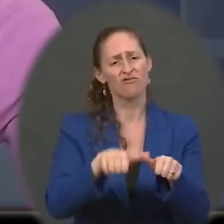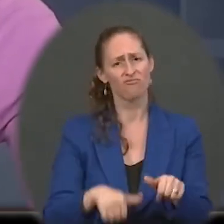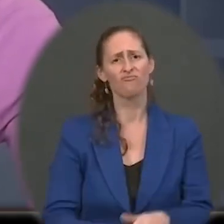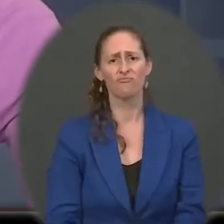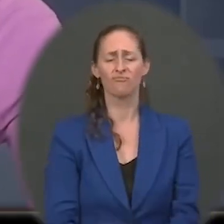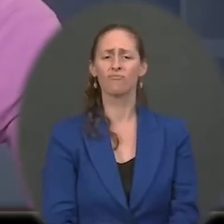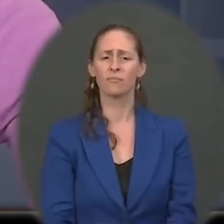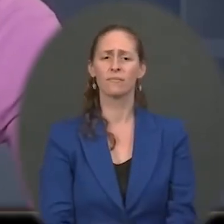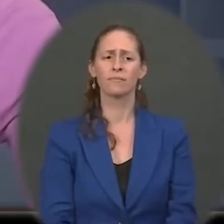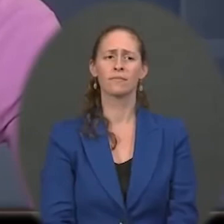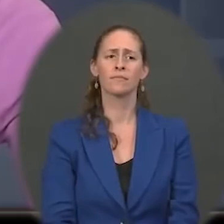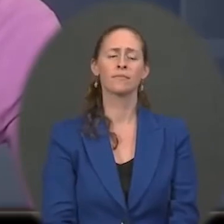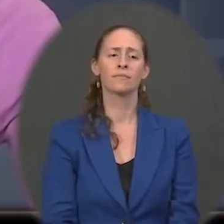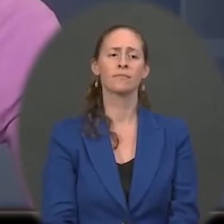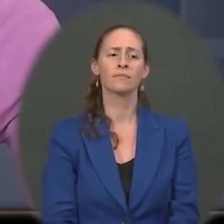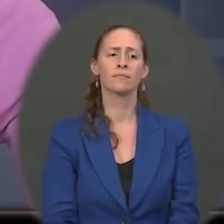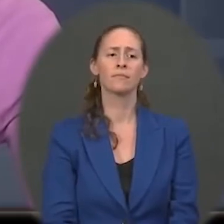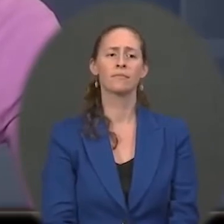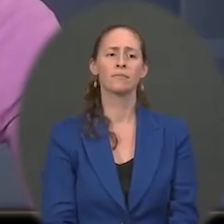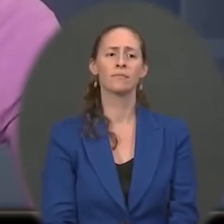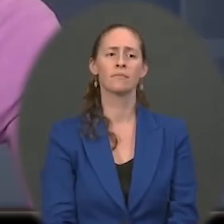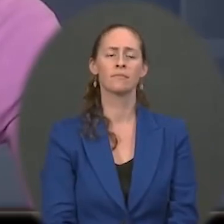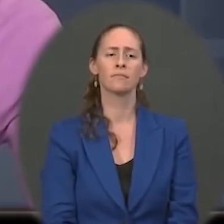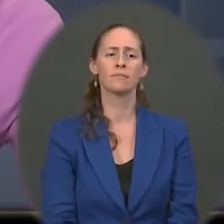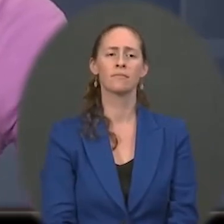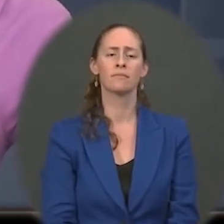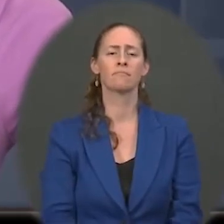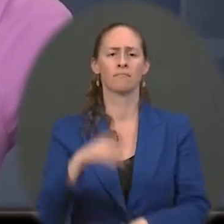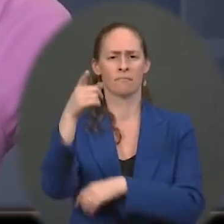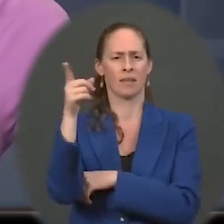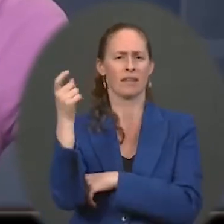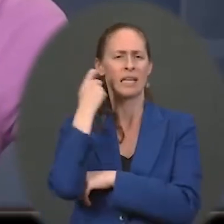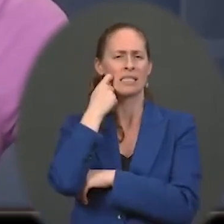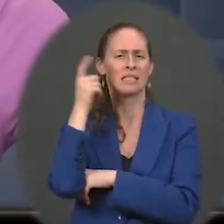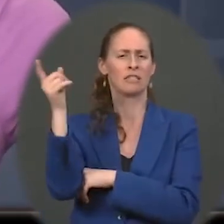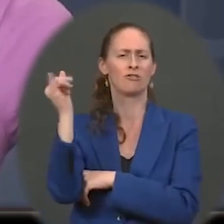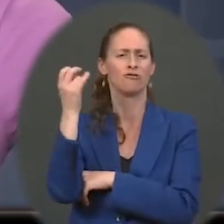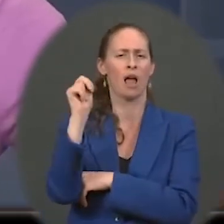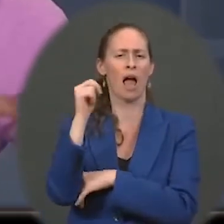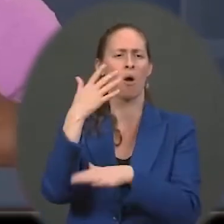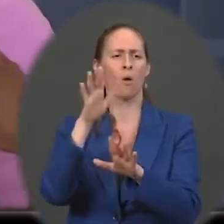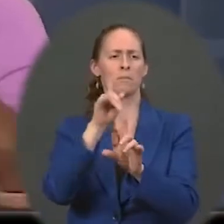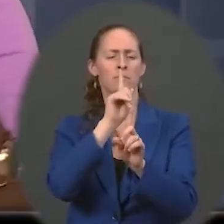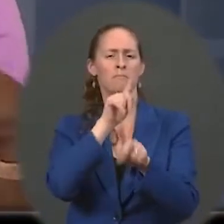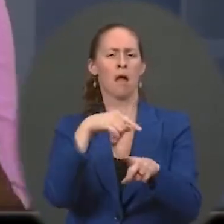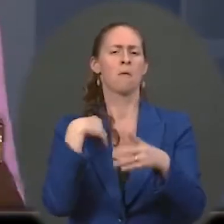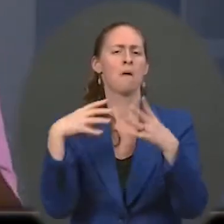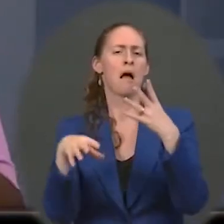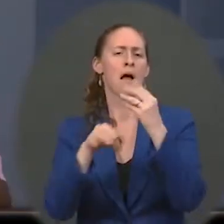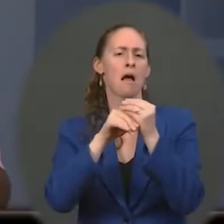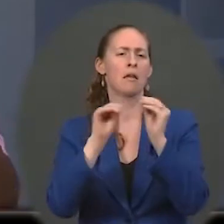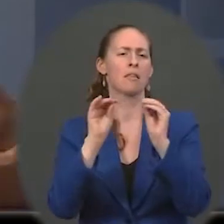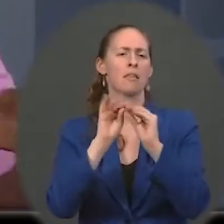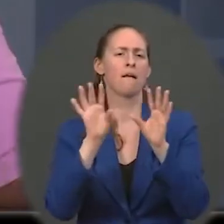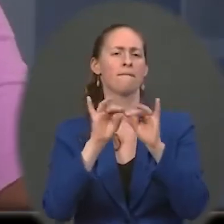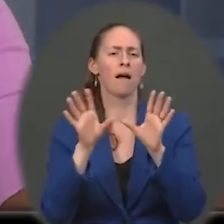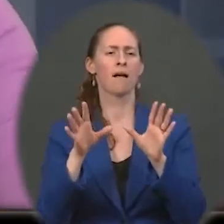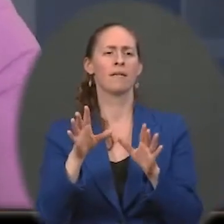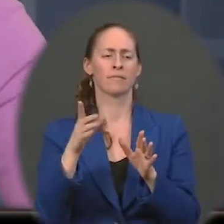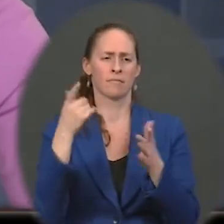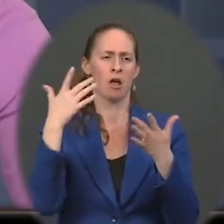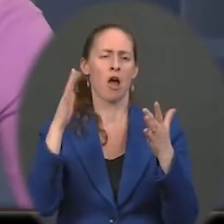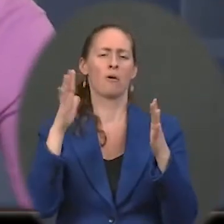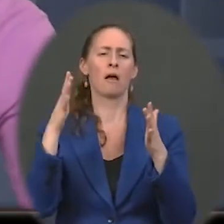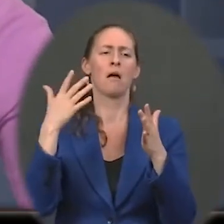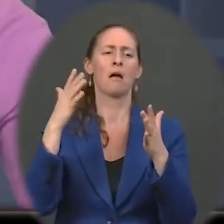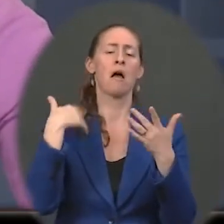So, she responded to this earlier. And let me just add to this a little bit. It's a I've already kind of talked about this, but there's a little